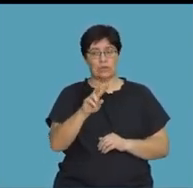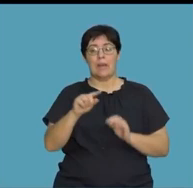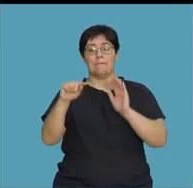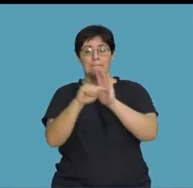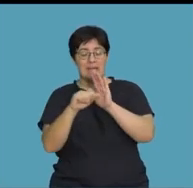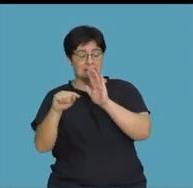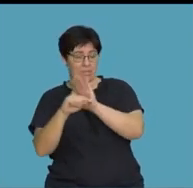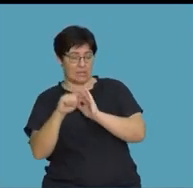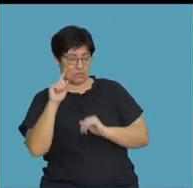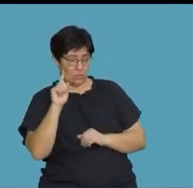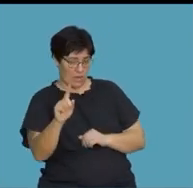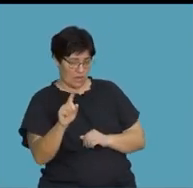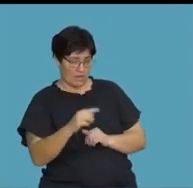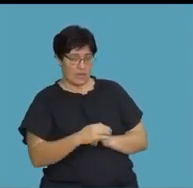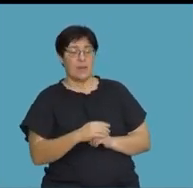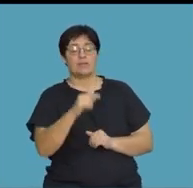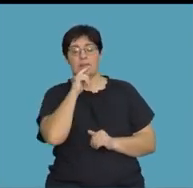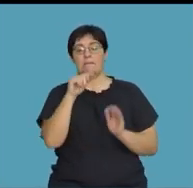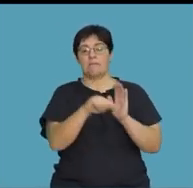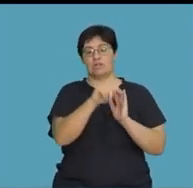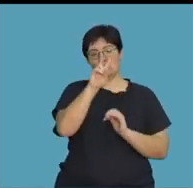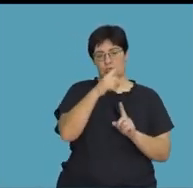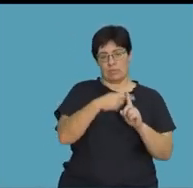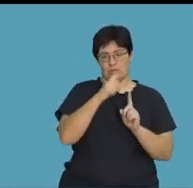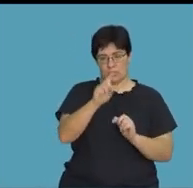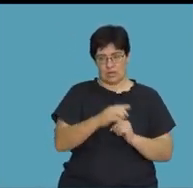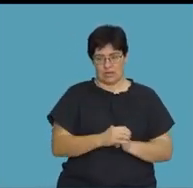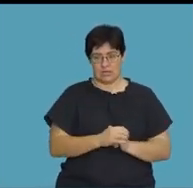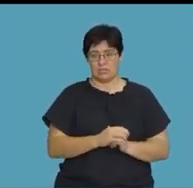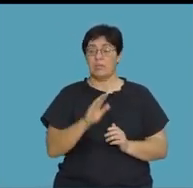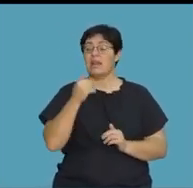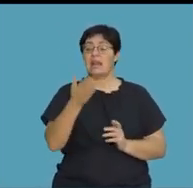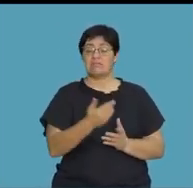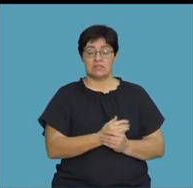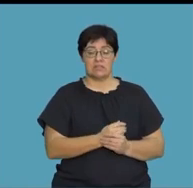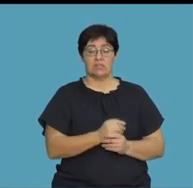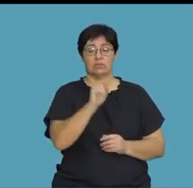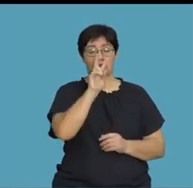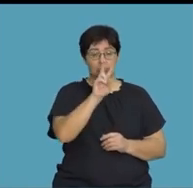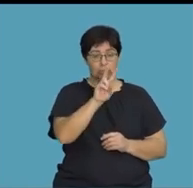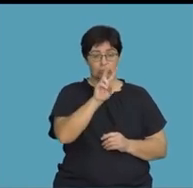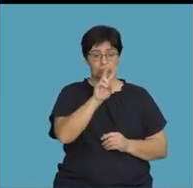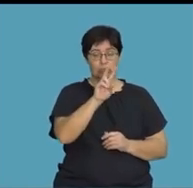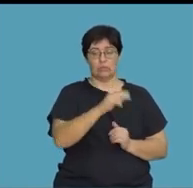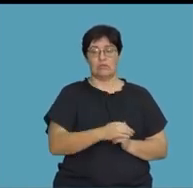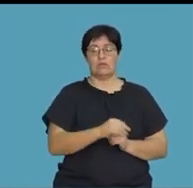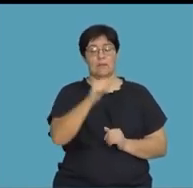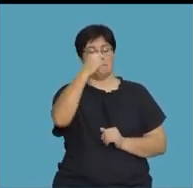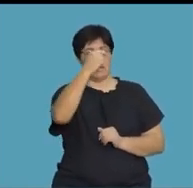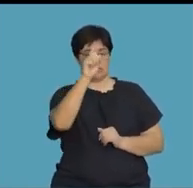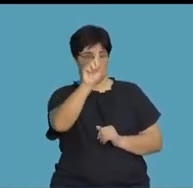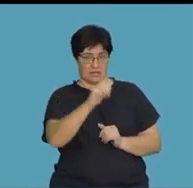minus 1 will be minus 2 plus 1. Right? So, it means now I'm left with 2 to the exponent of minus